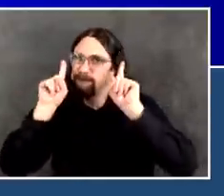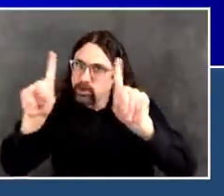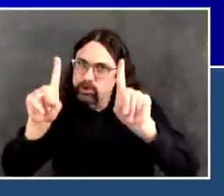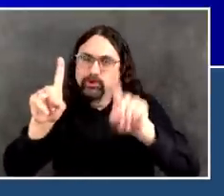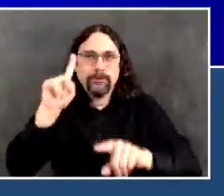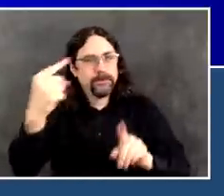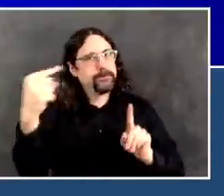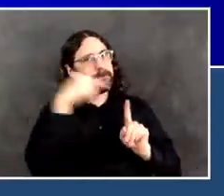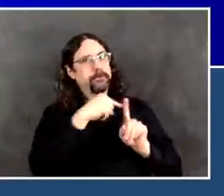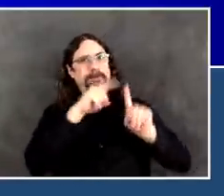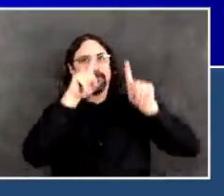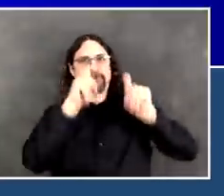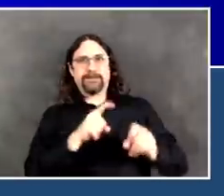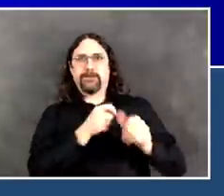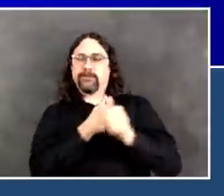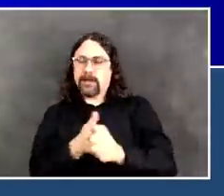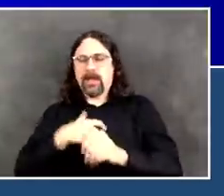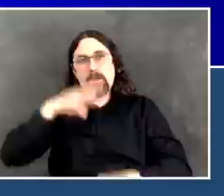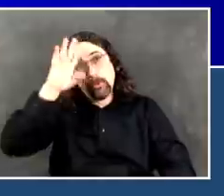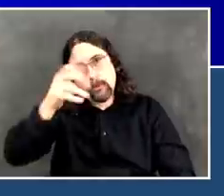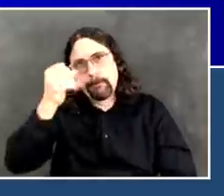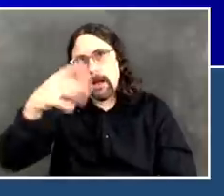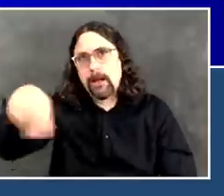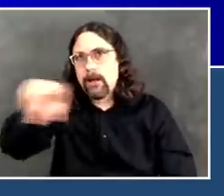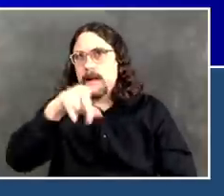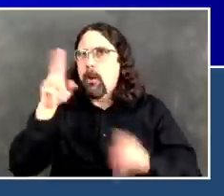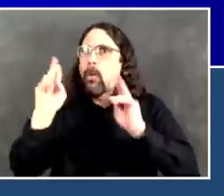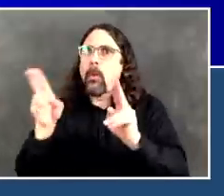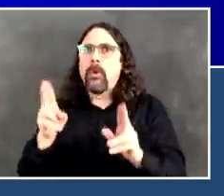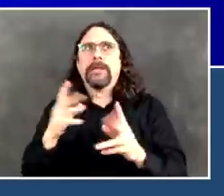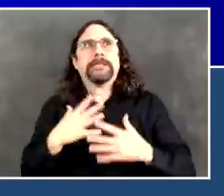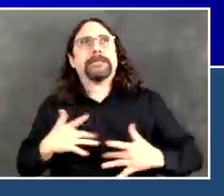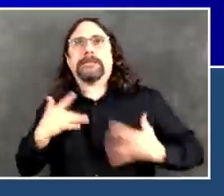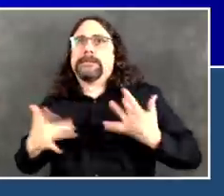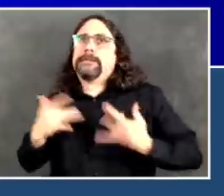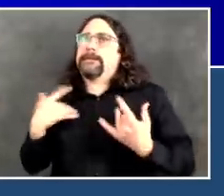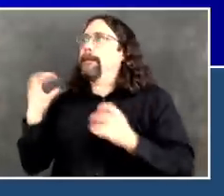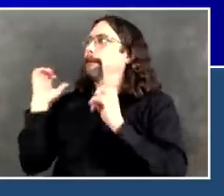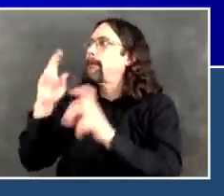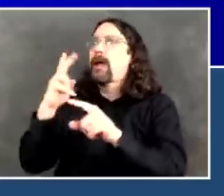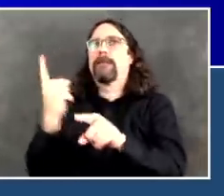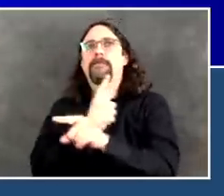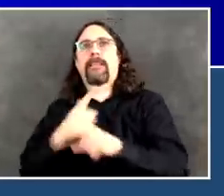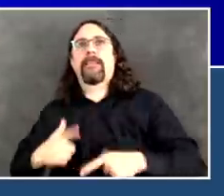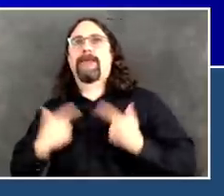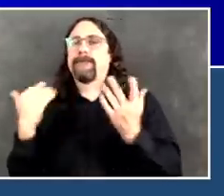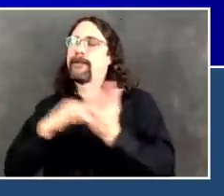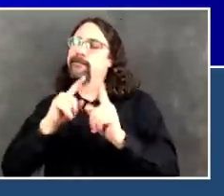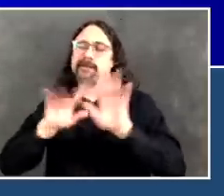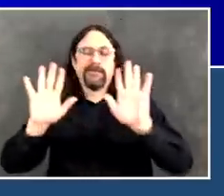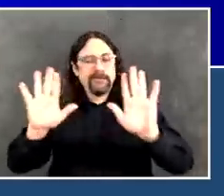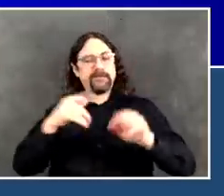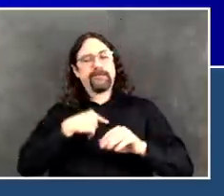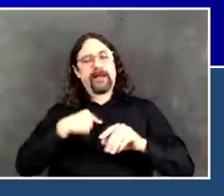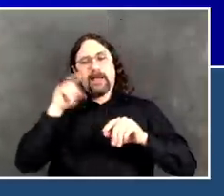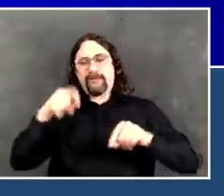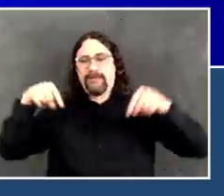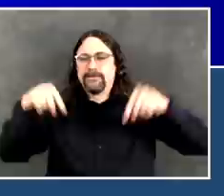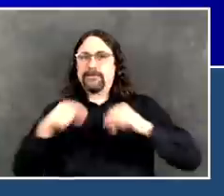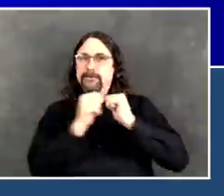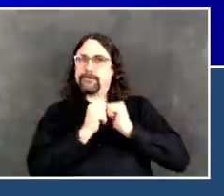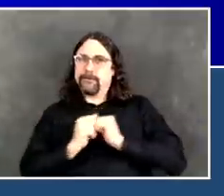fight together to get to that point. It's a very painful struggle, but a noble struggle. We can do it. And I hope you see